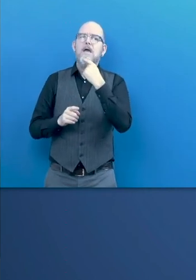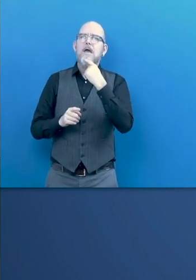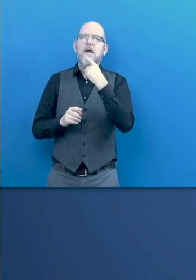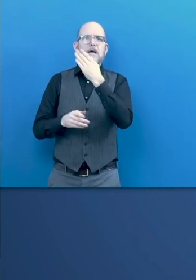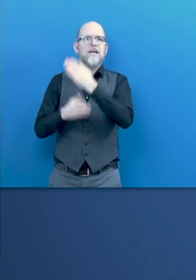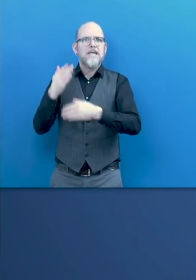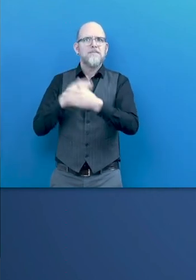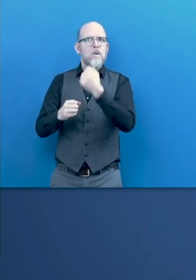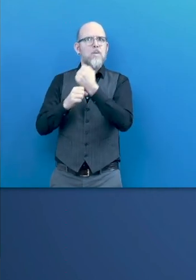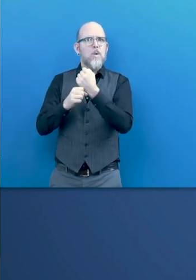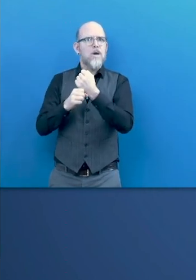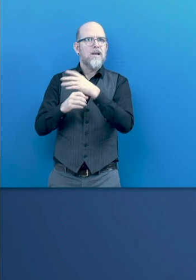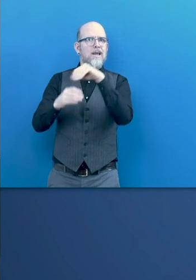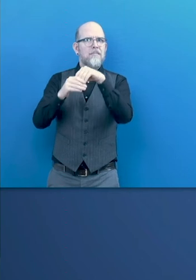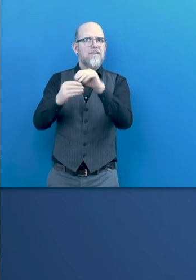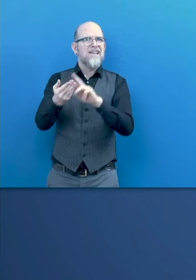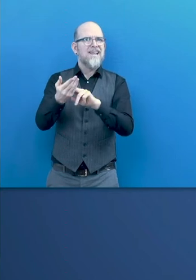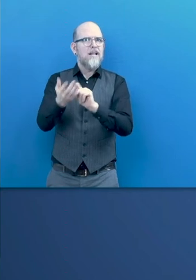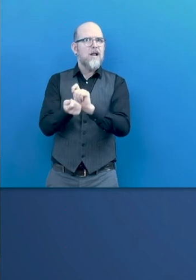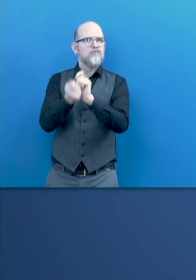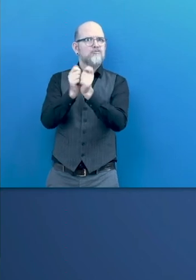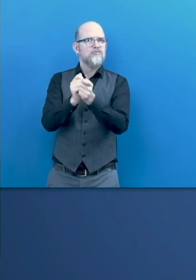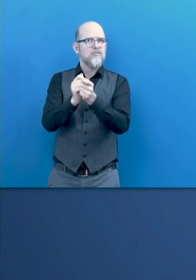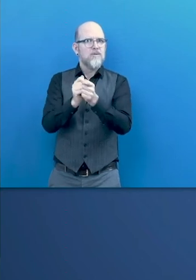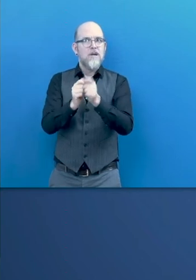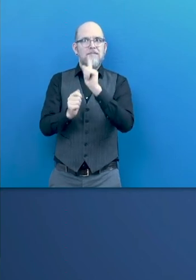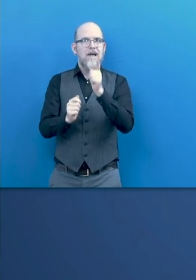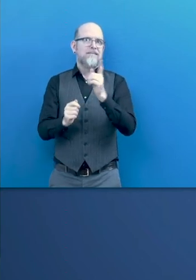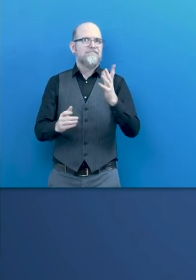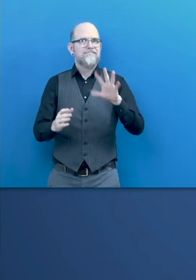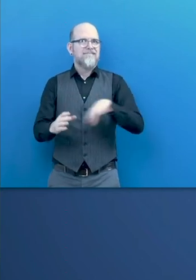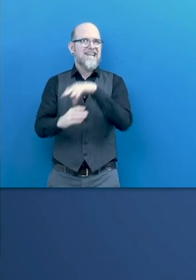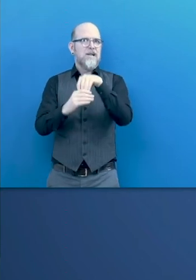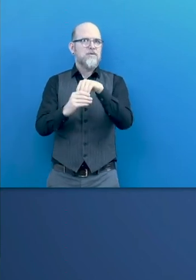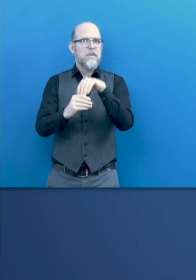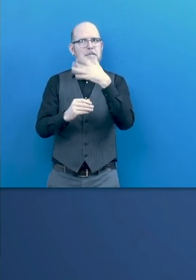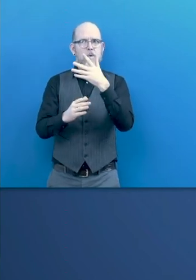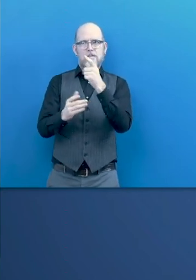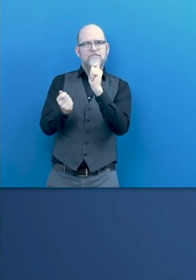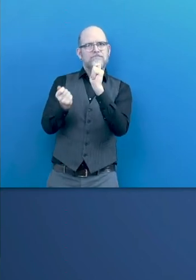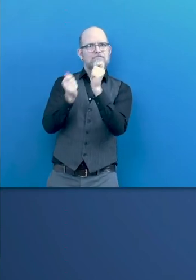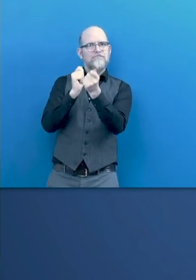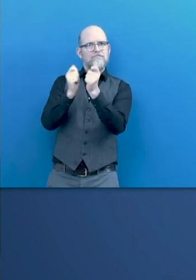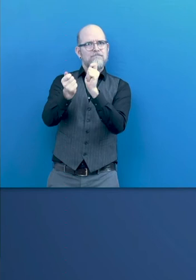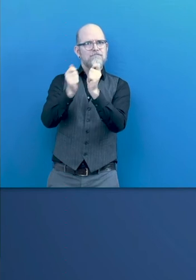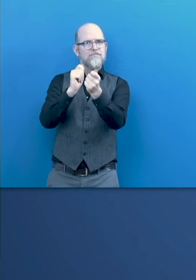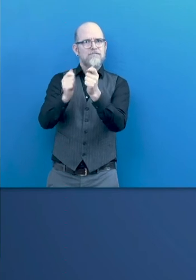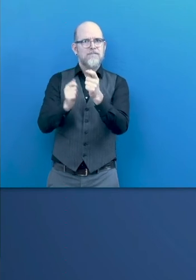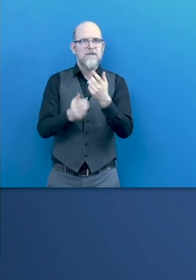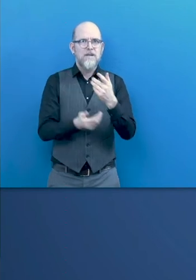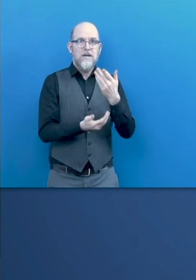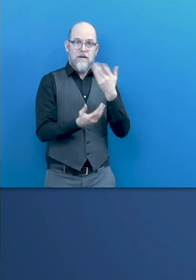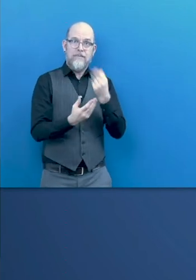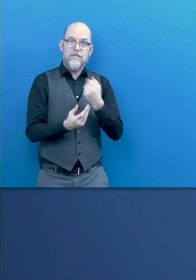work in a more inclusive way. It is also important to highlight that this document is a contribution to the 2030